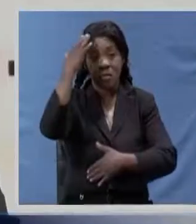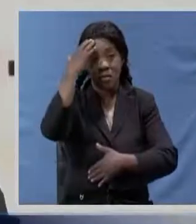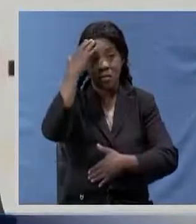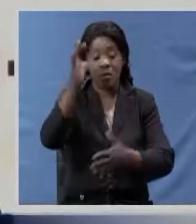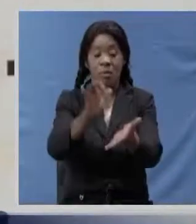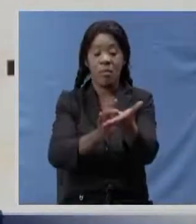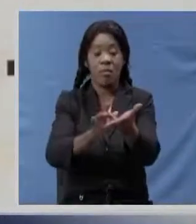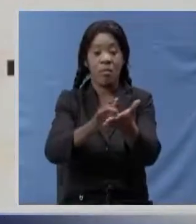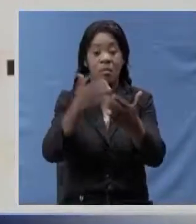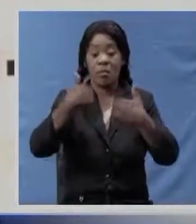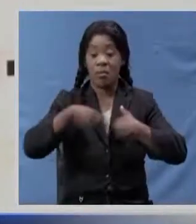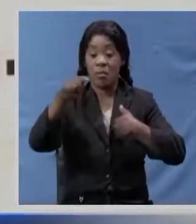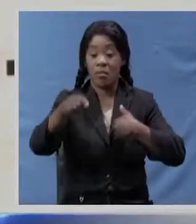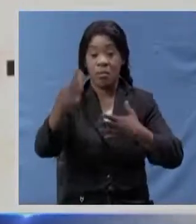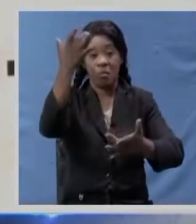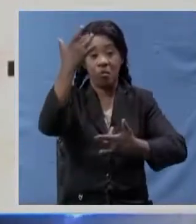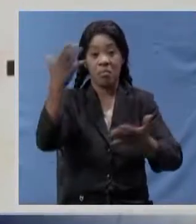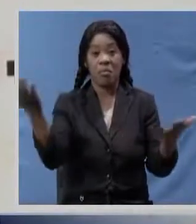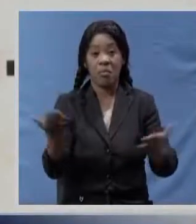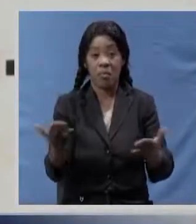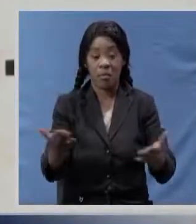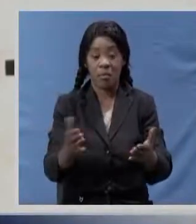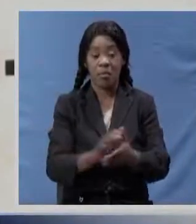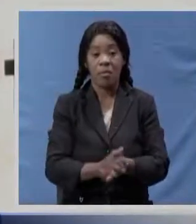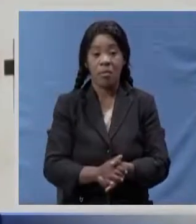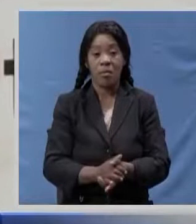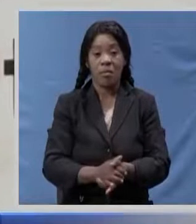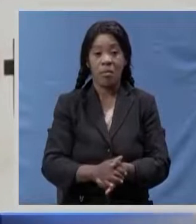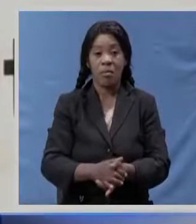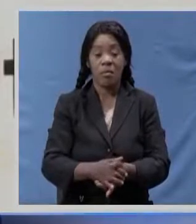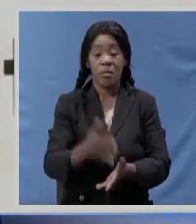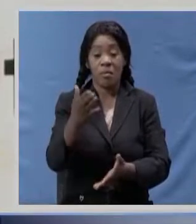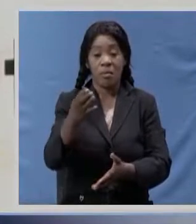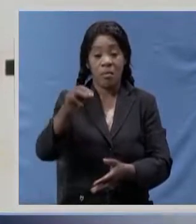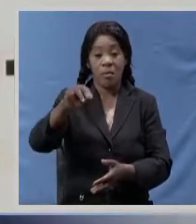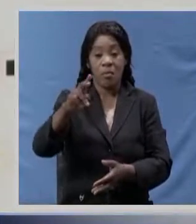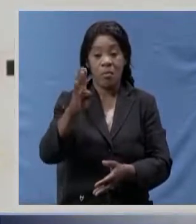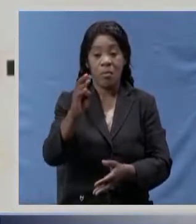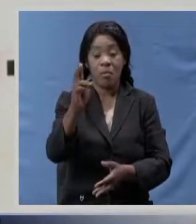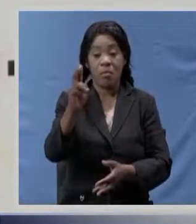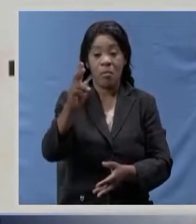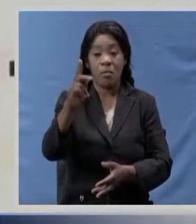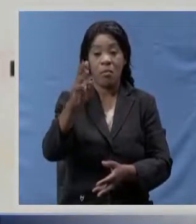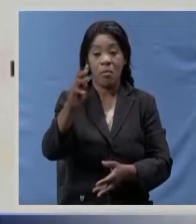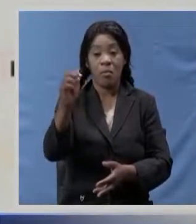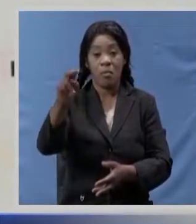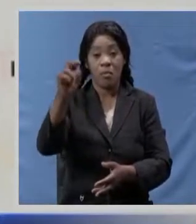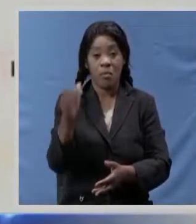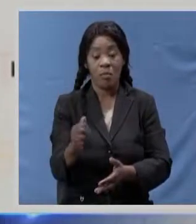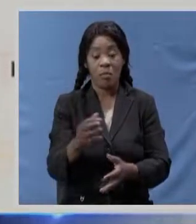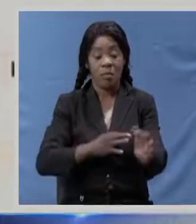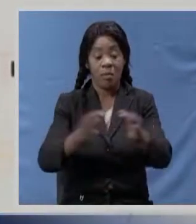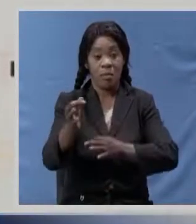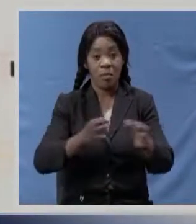northwestern province minister Nathaniel Mwukwano explained measures that have been put in place in the province to